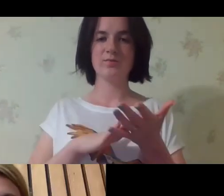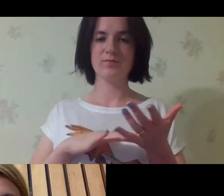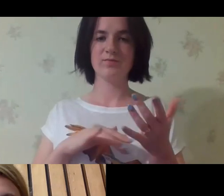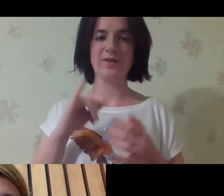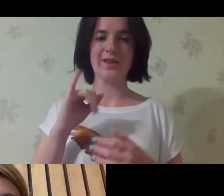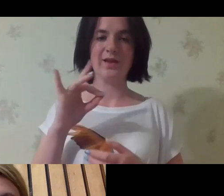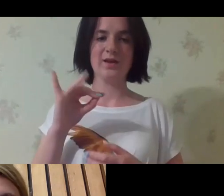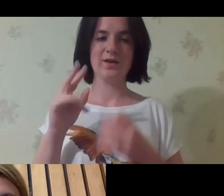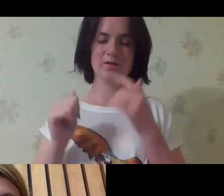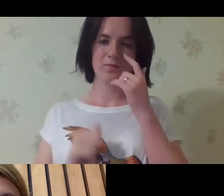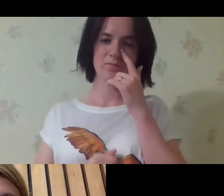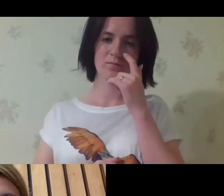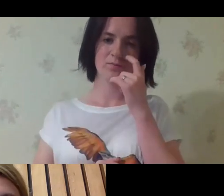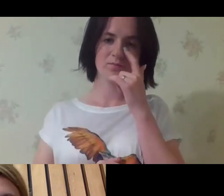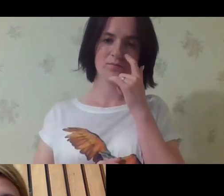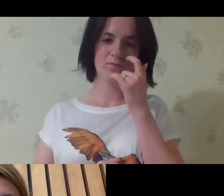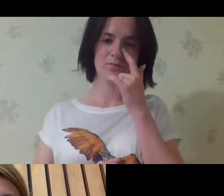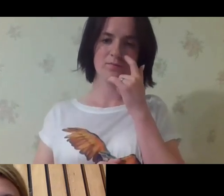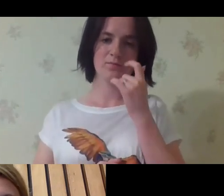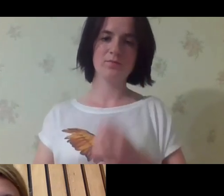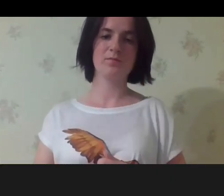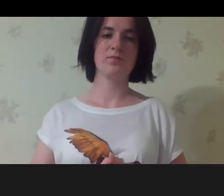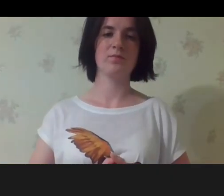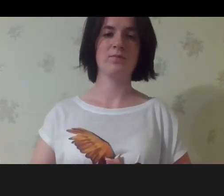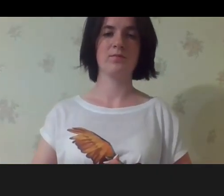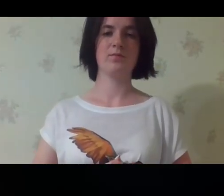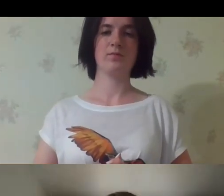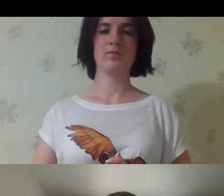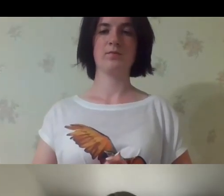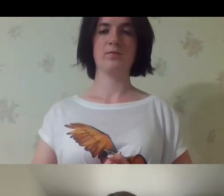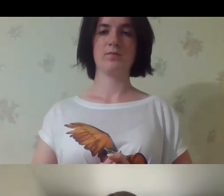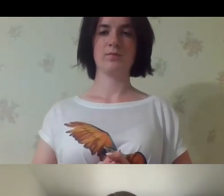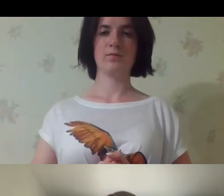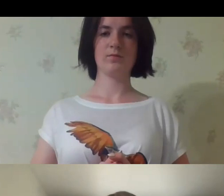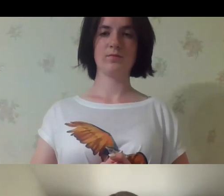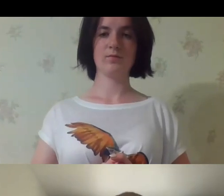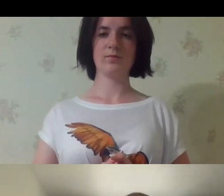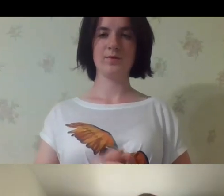Thank you, Makola. And now I'm passing the floor to Irena Fedorovic.